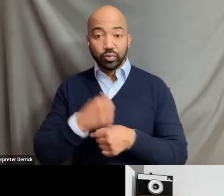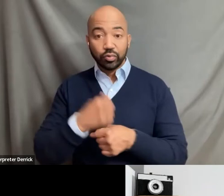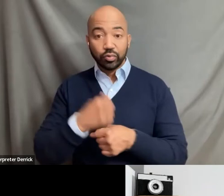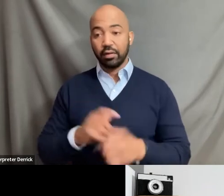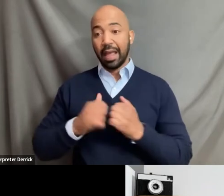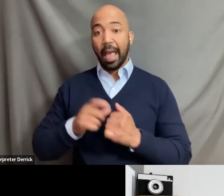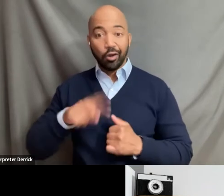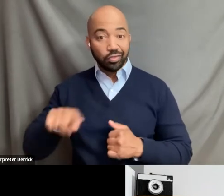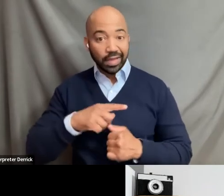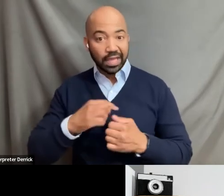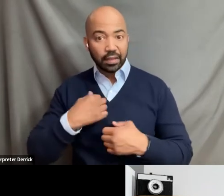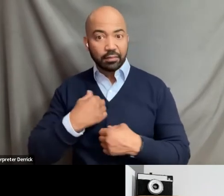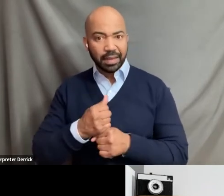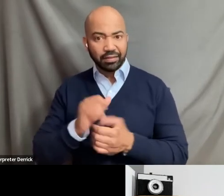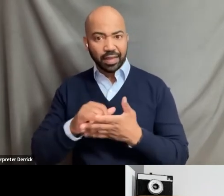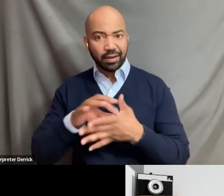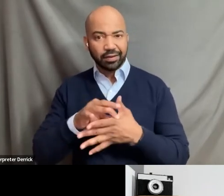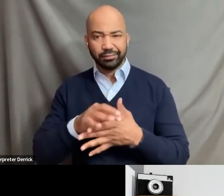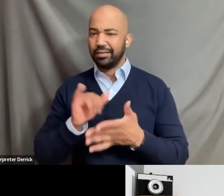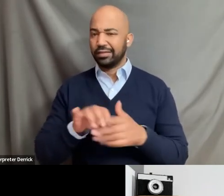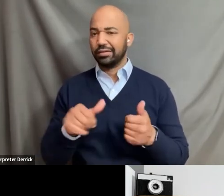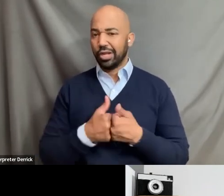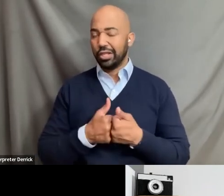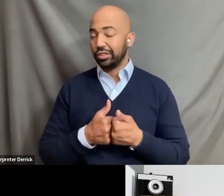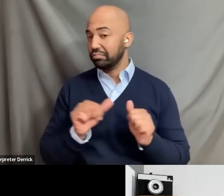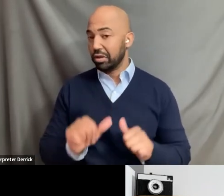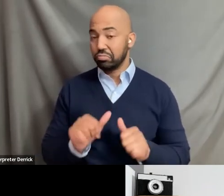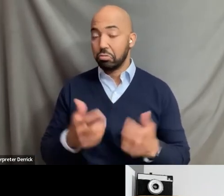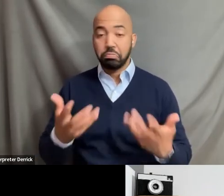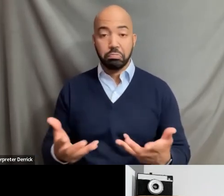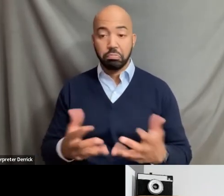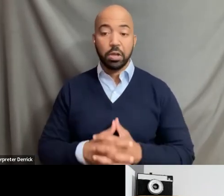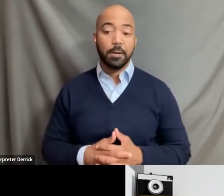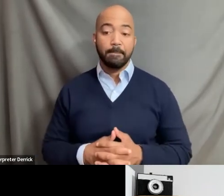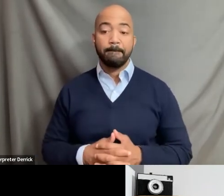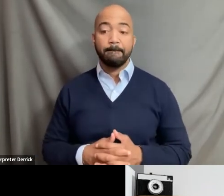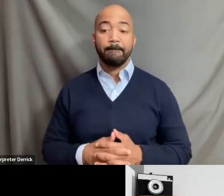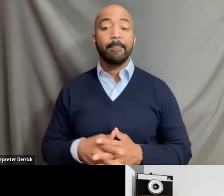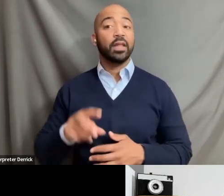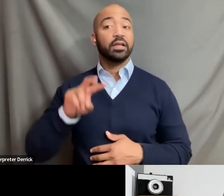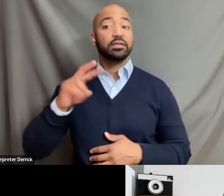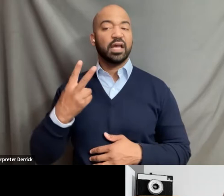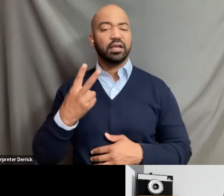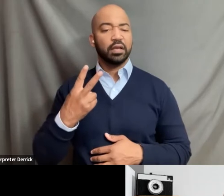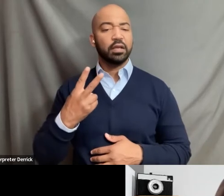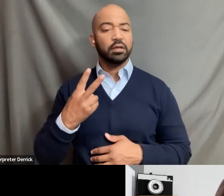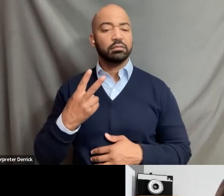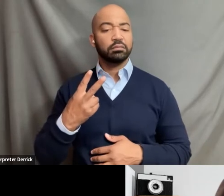be could be one of the challenges. And the second one is related to